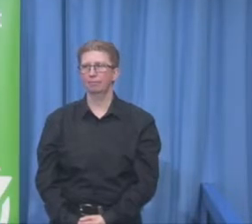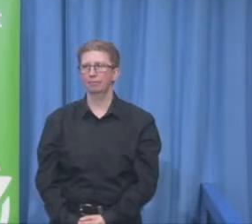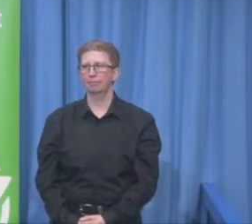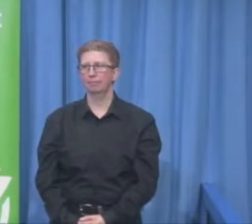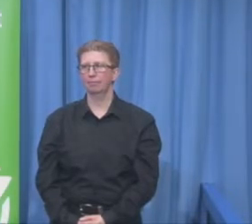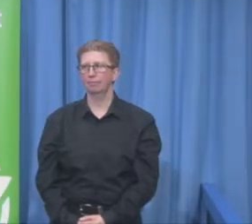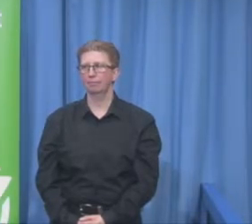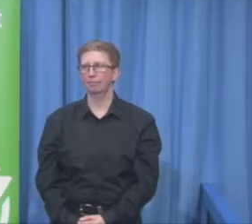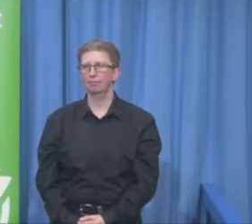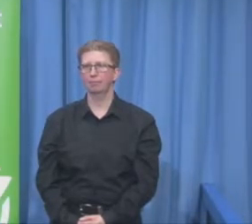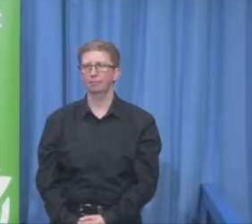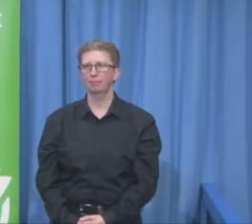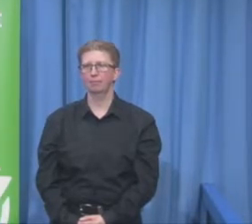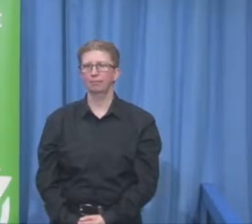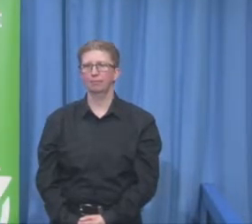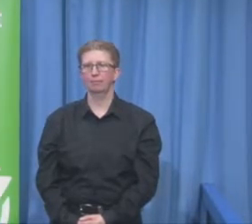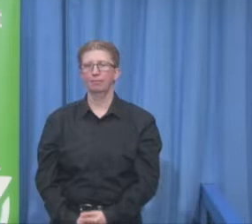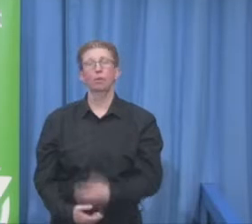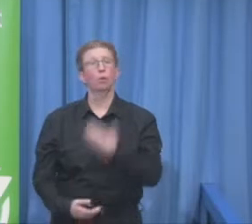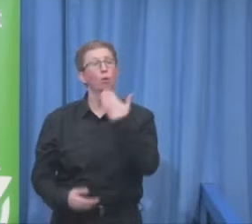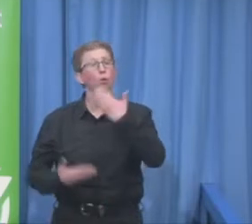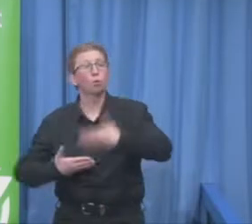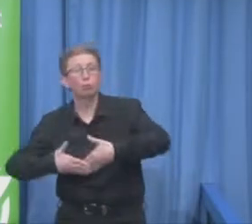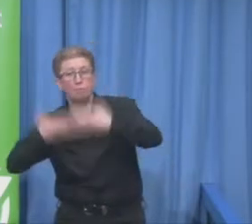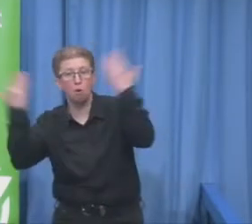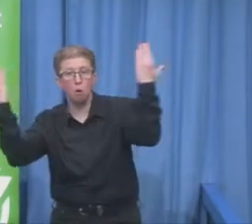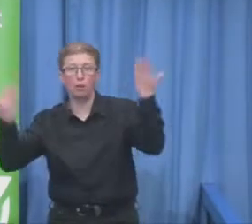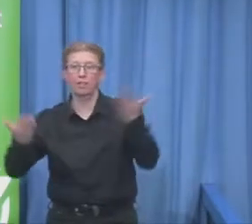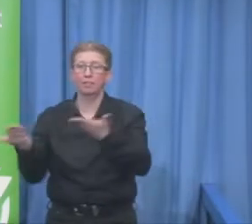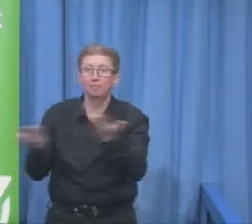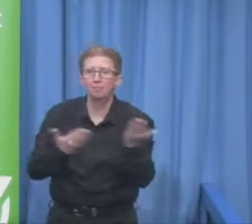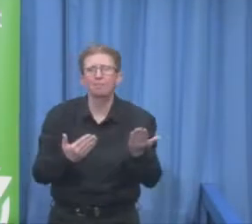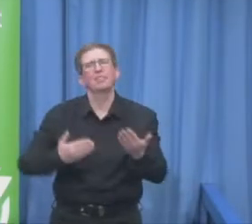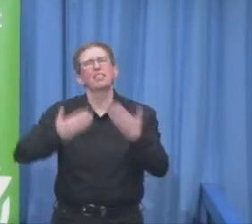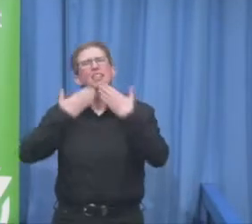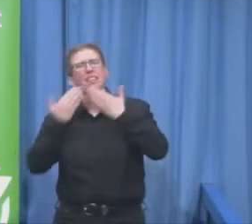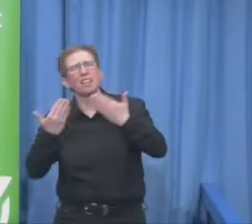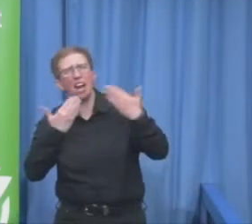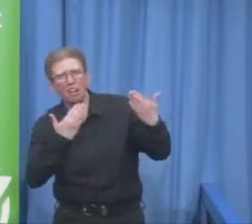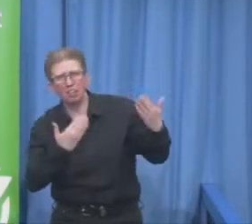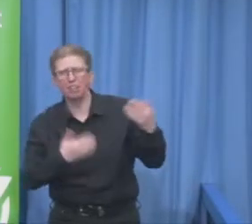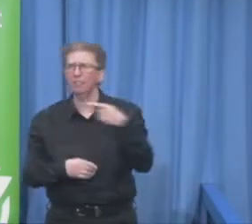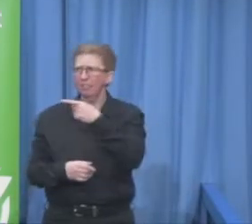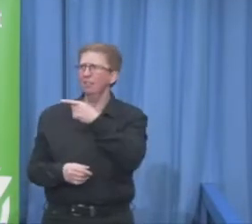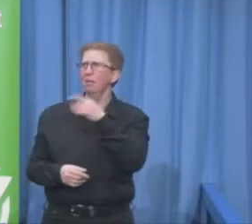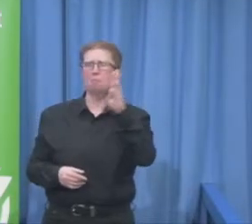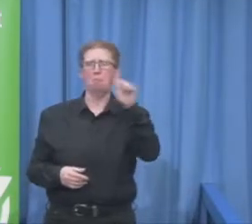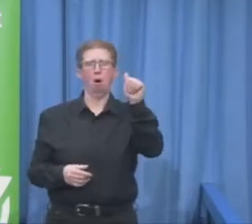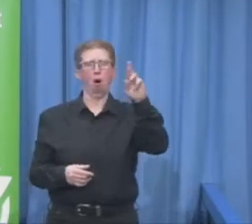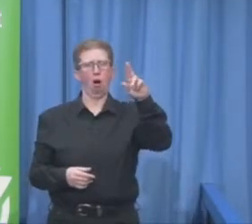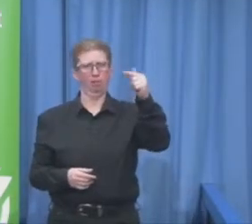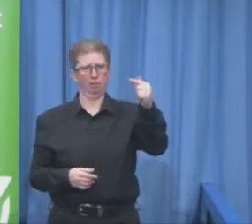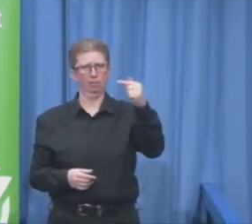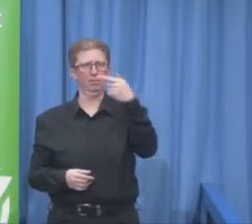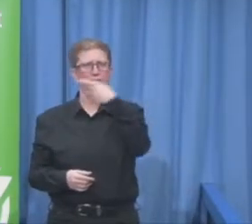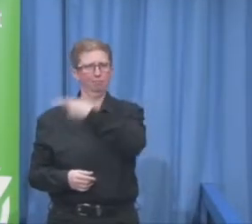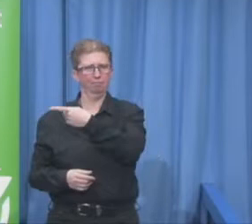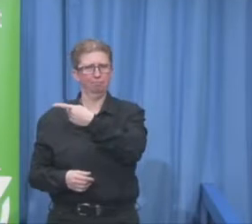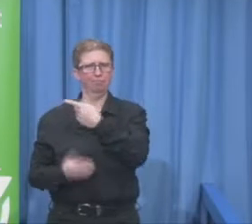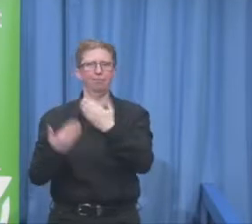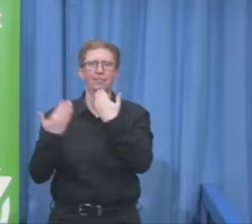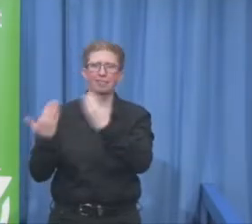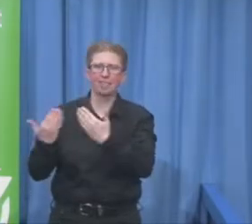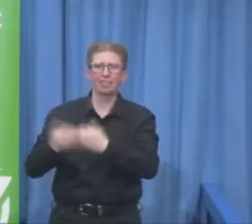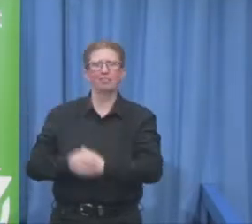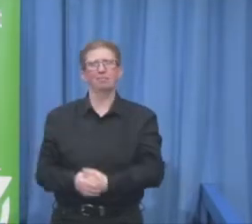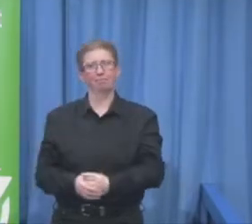Good morning everyone. So thank you so much Bart. I think this is the best previous speaker I